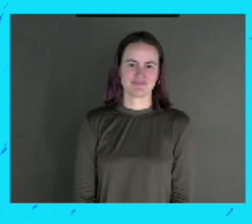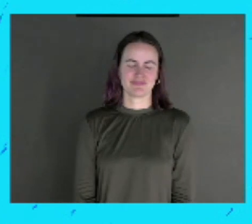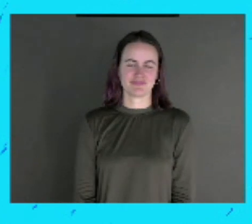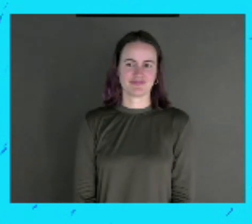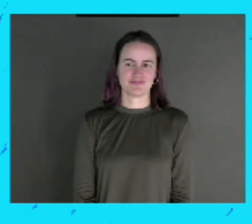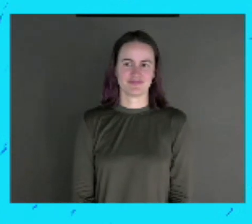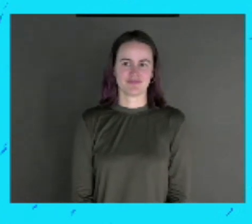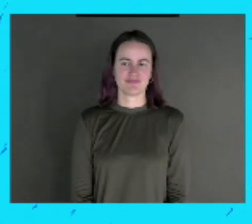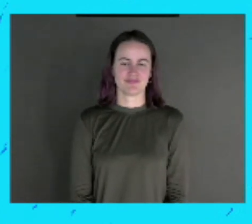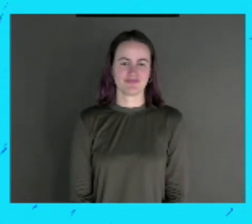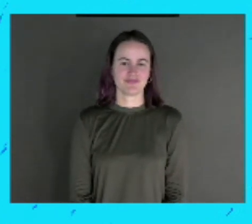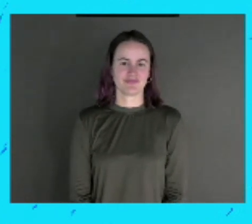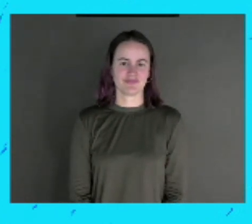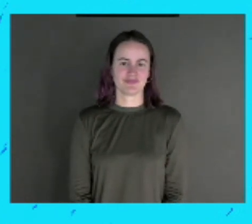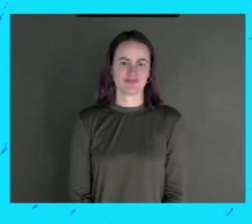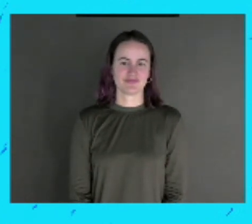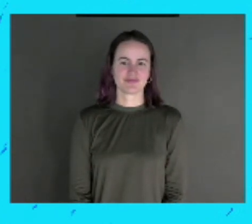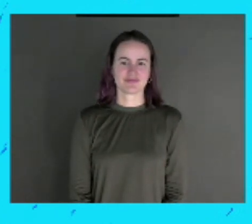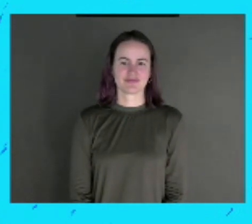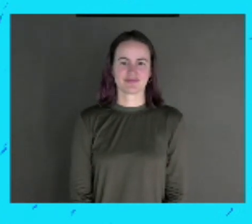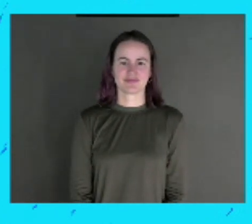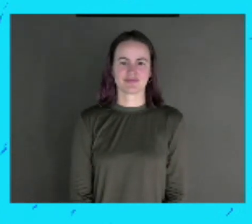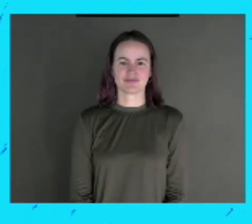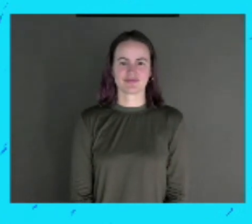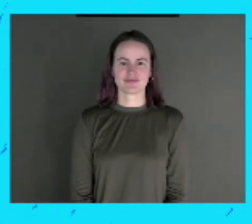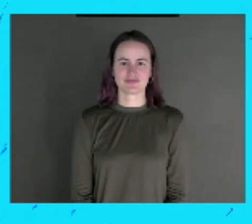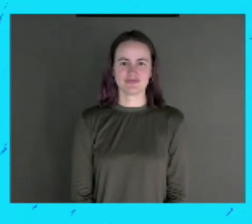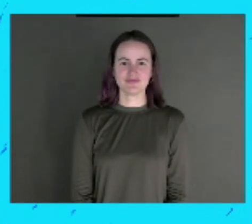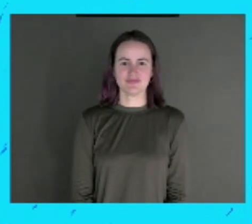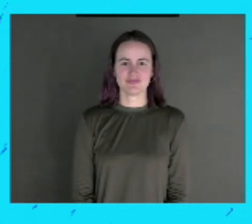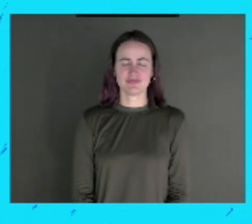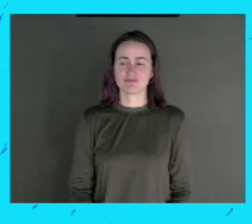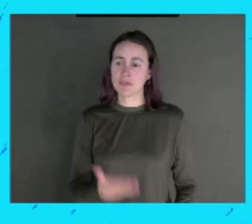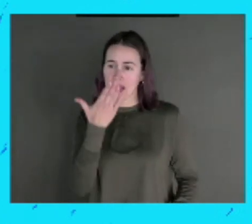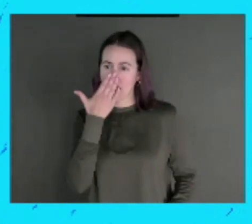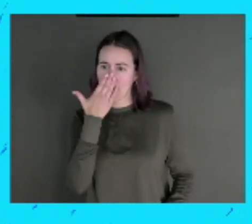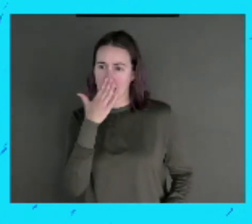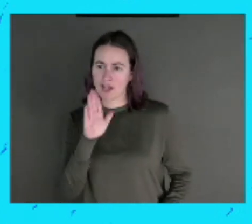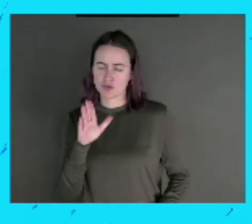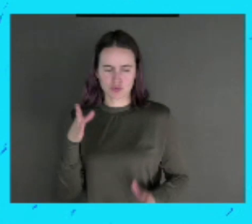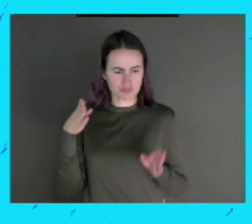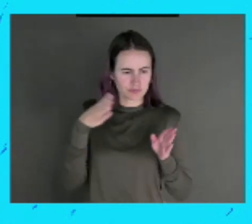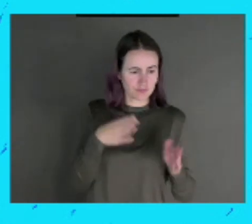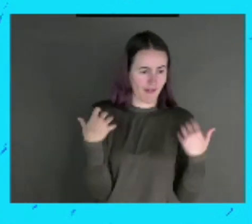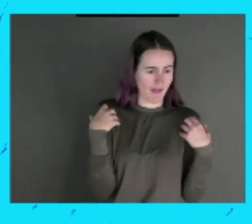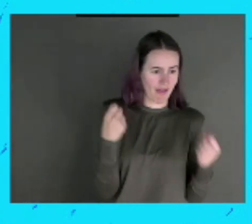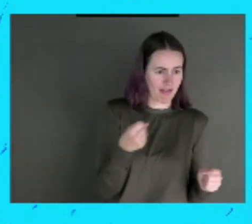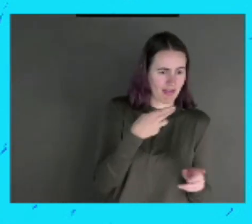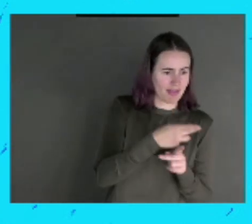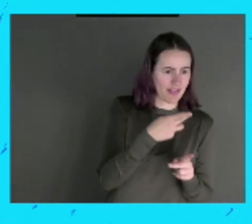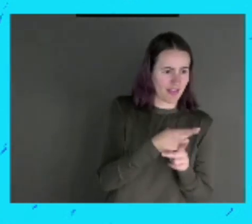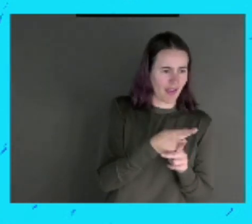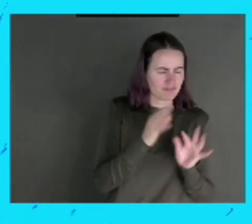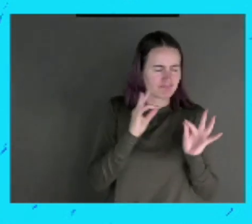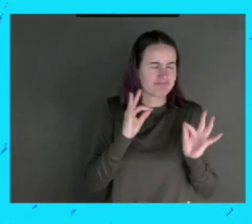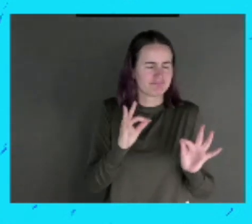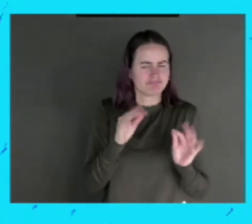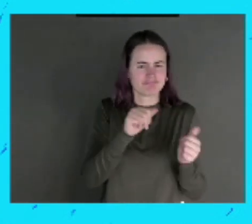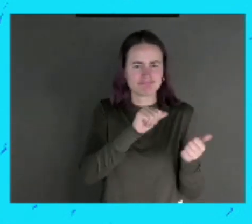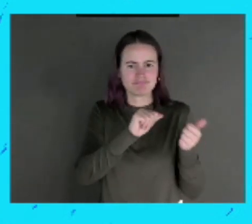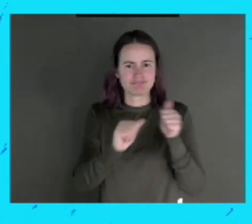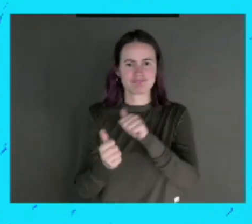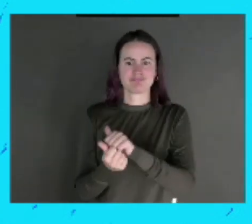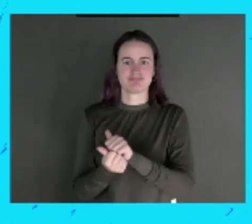of chaos. Feel the sound of Change your theme, poesy. Keep your secrets